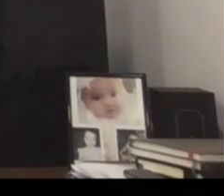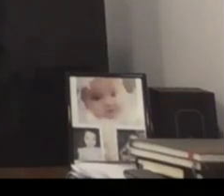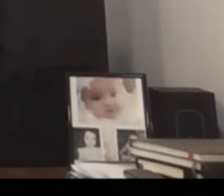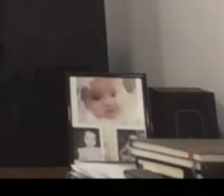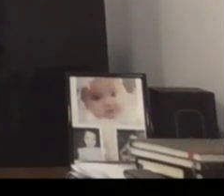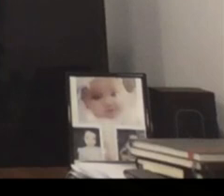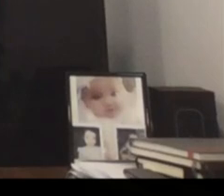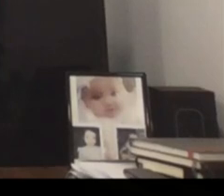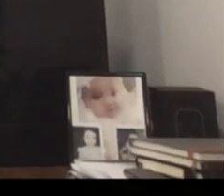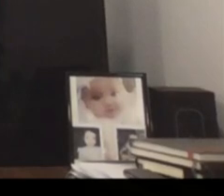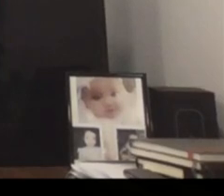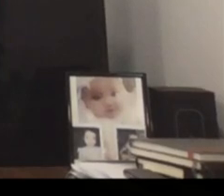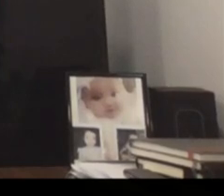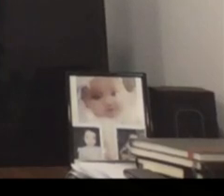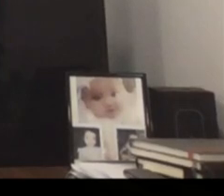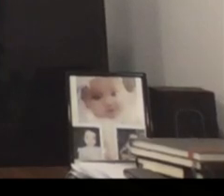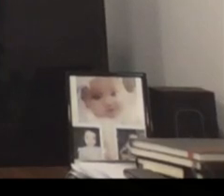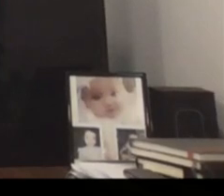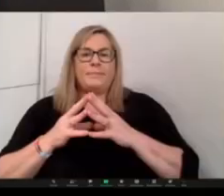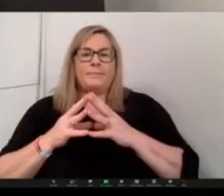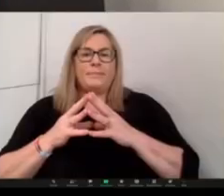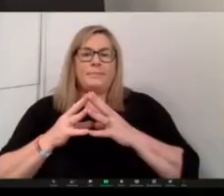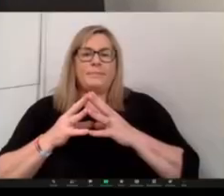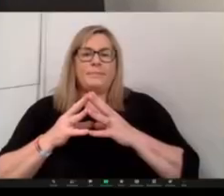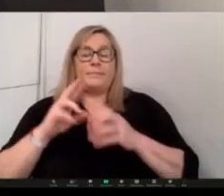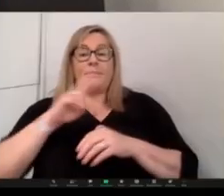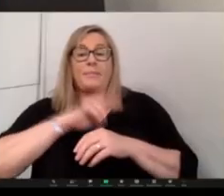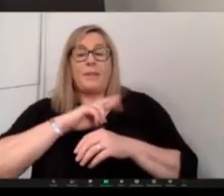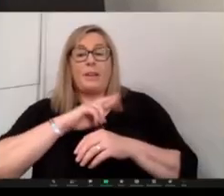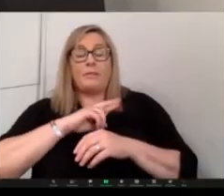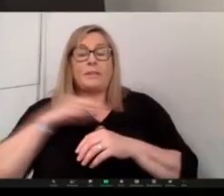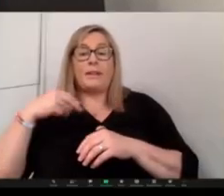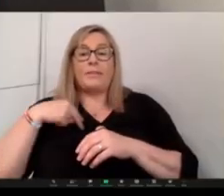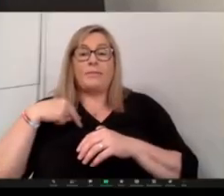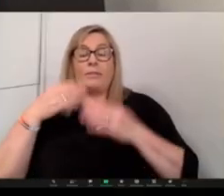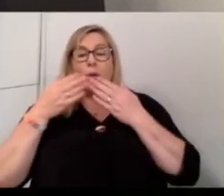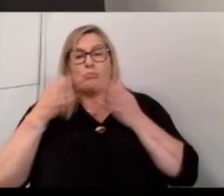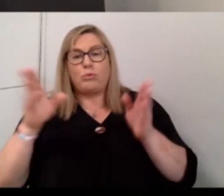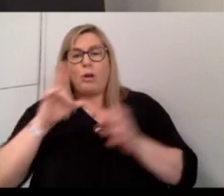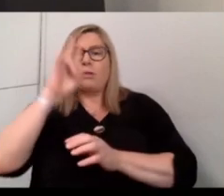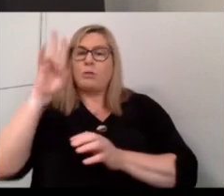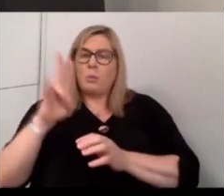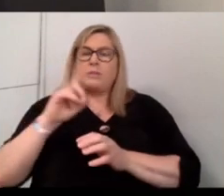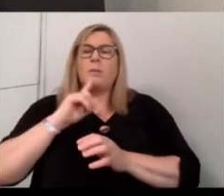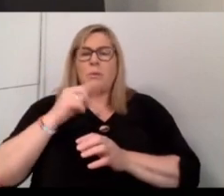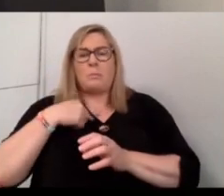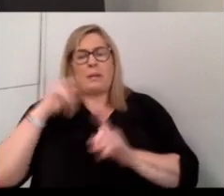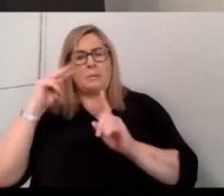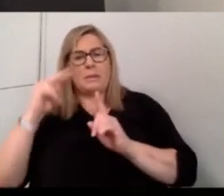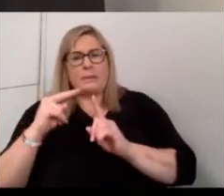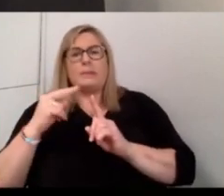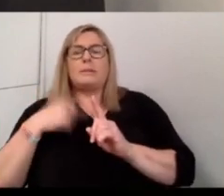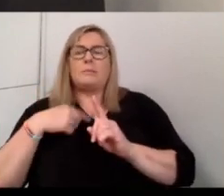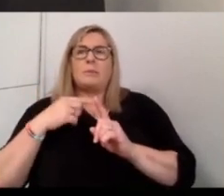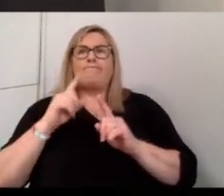specialise in, if it's be it workshops or get-togethers, for me it's the formal setting of